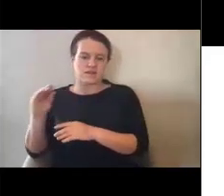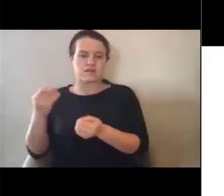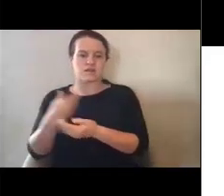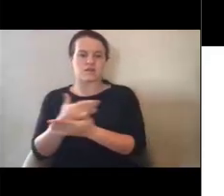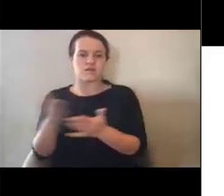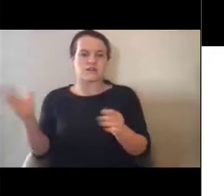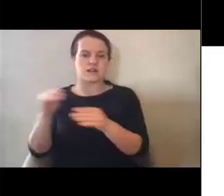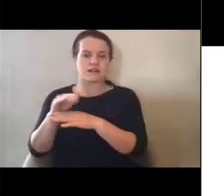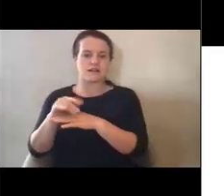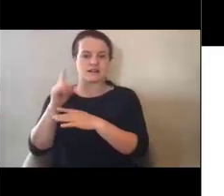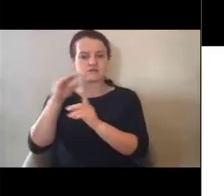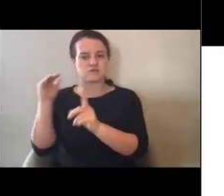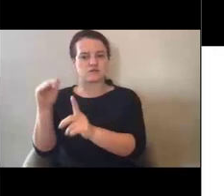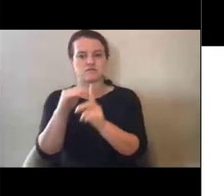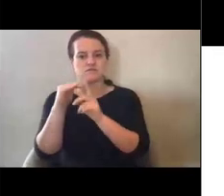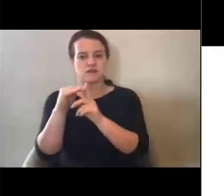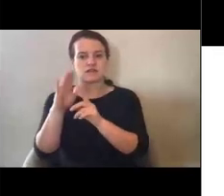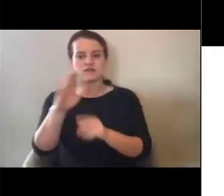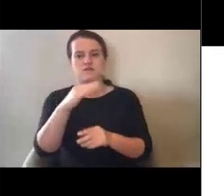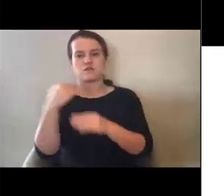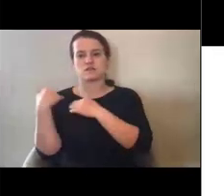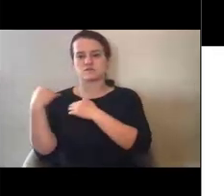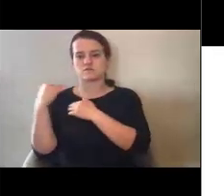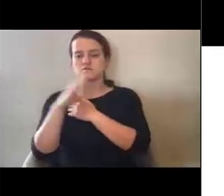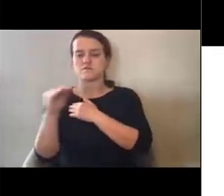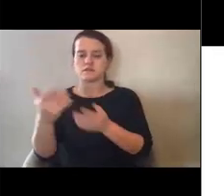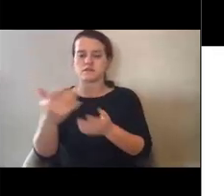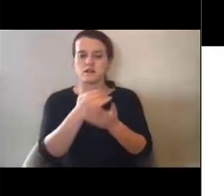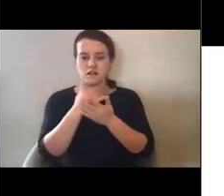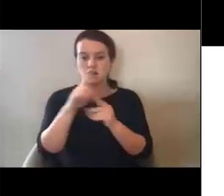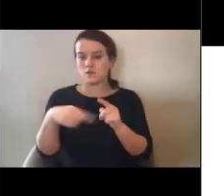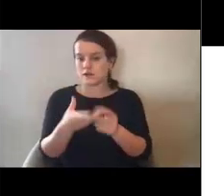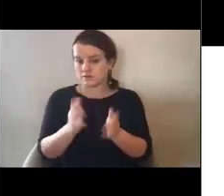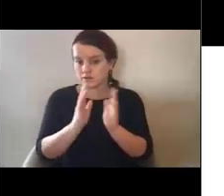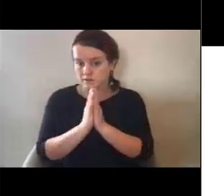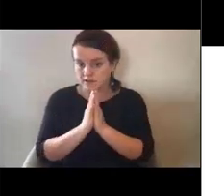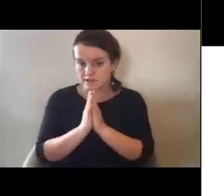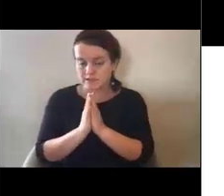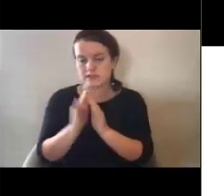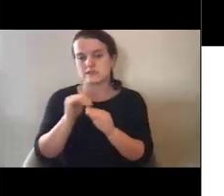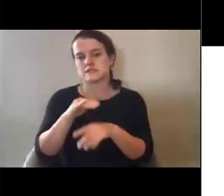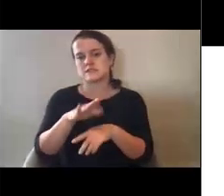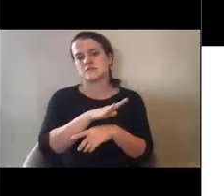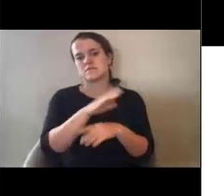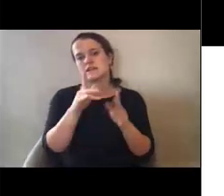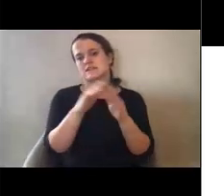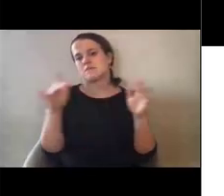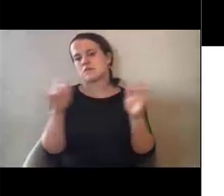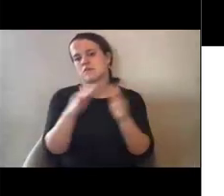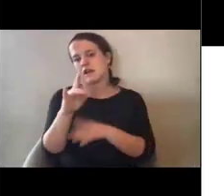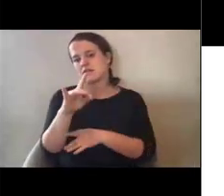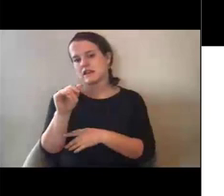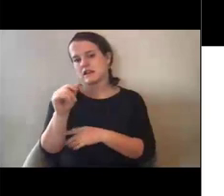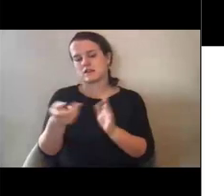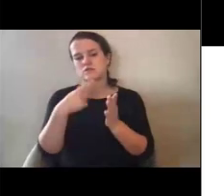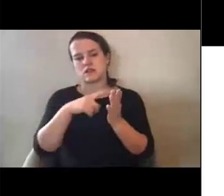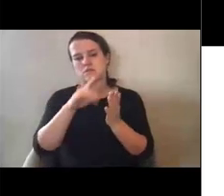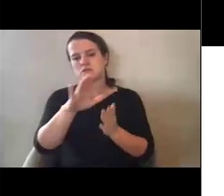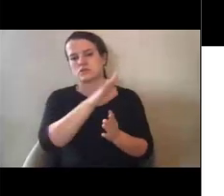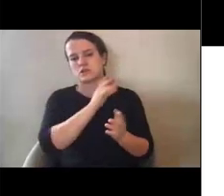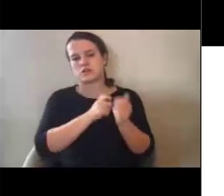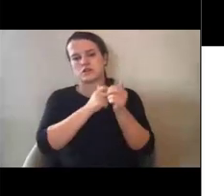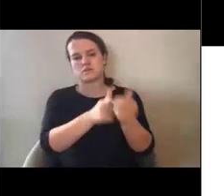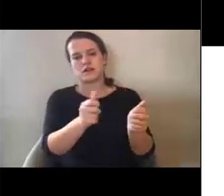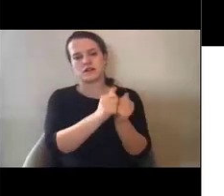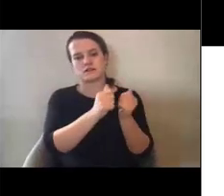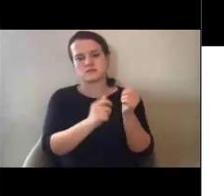their responsibility to collect and, when requested, submit demographic data to ensure compliance with civil rights.